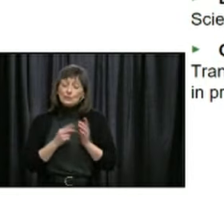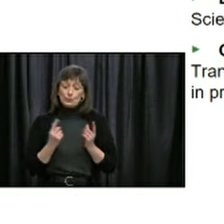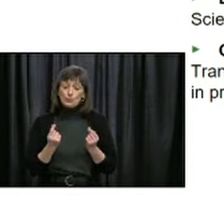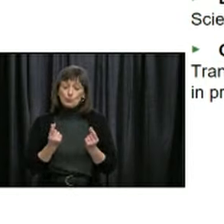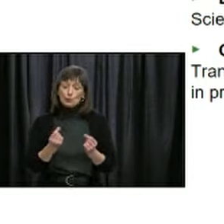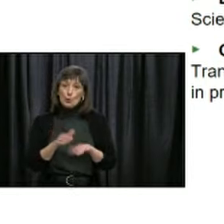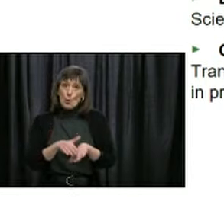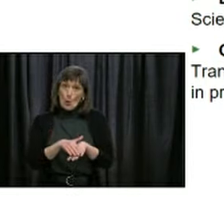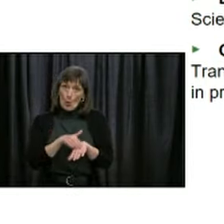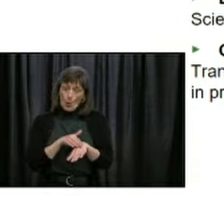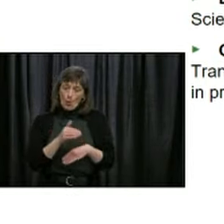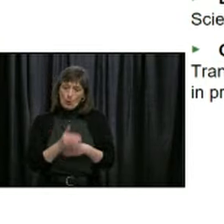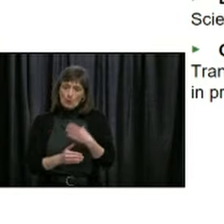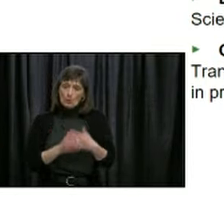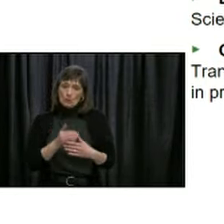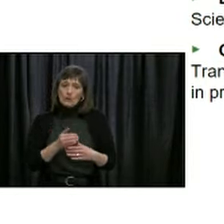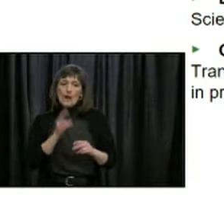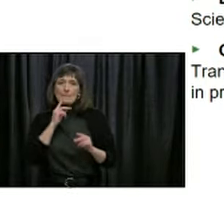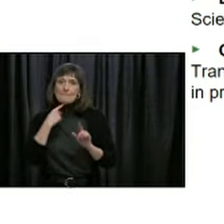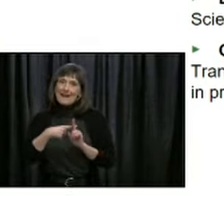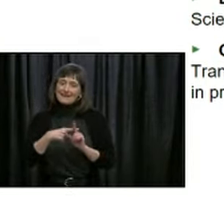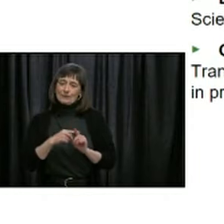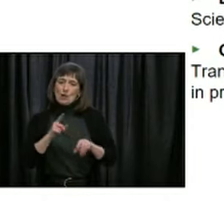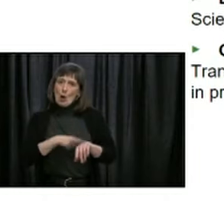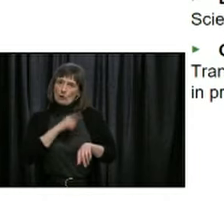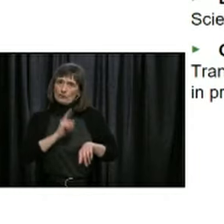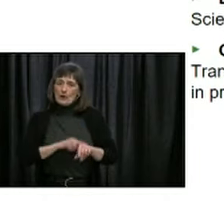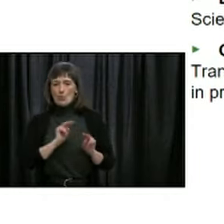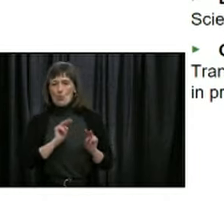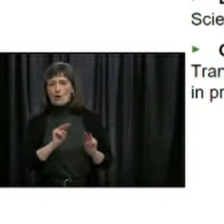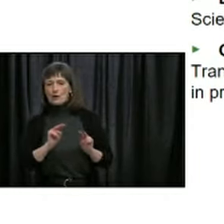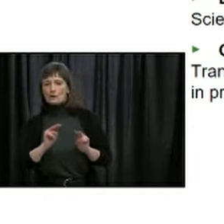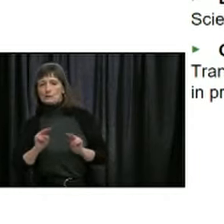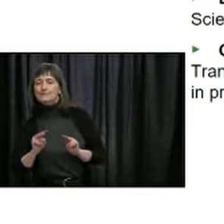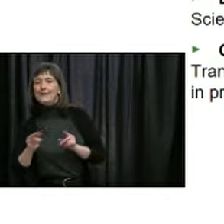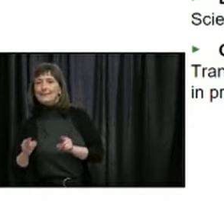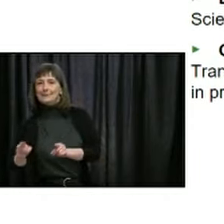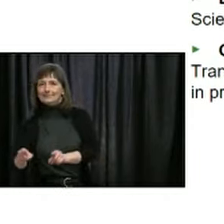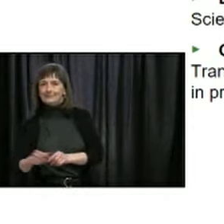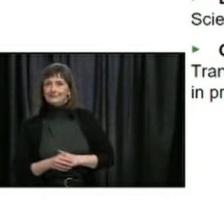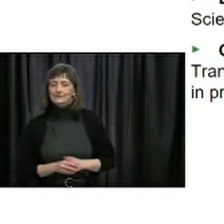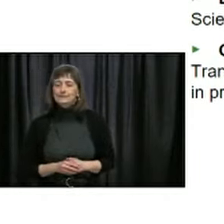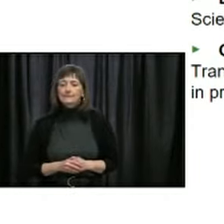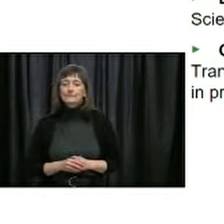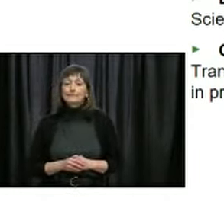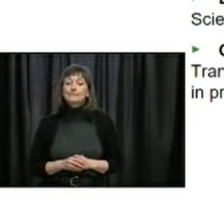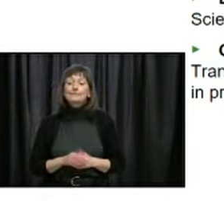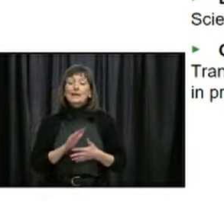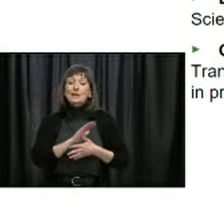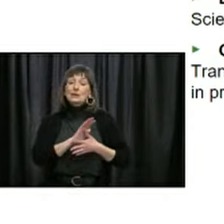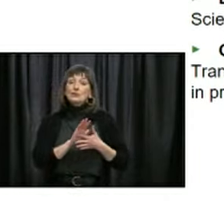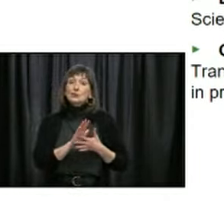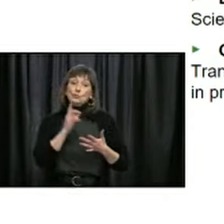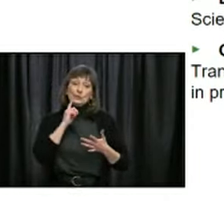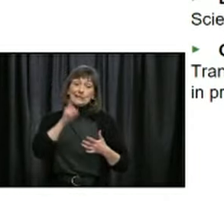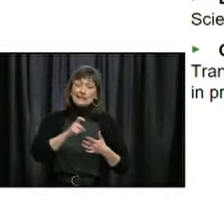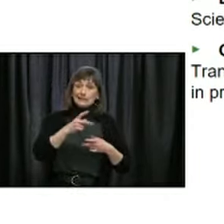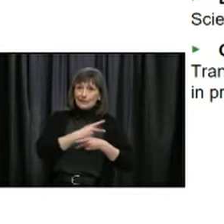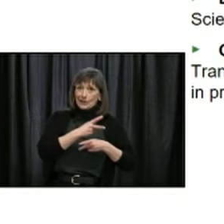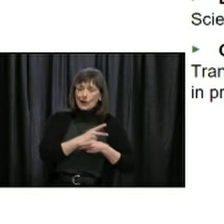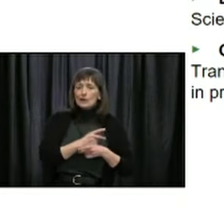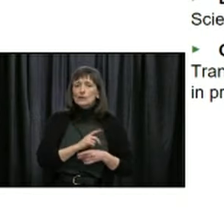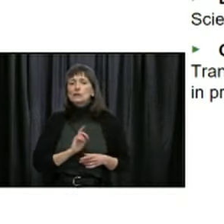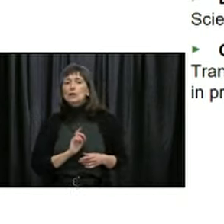the effect will be on the spread of the virus. We will also have to look at risk assessments. So we'll have to